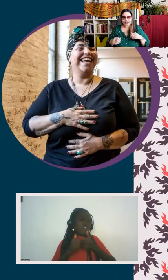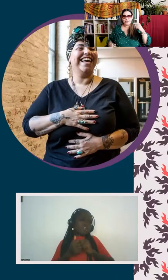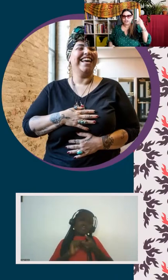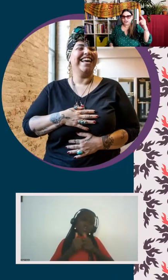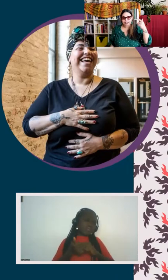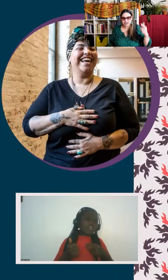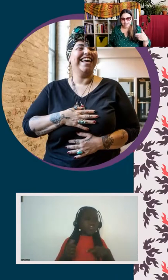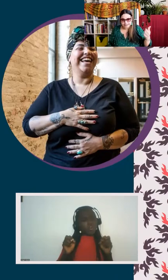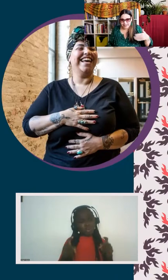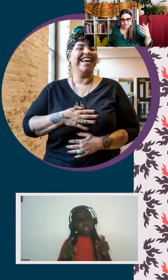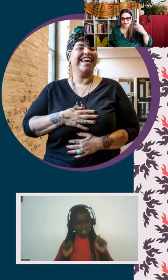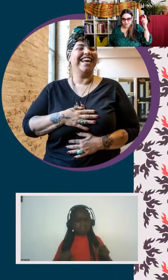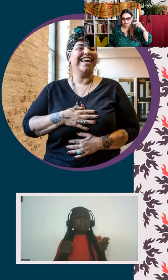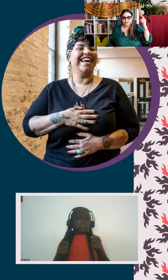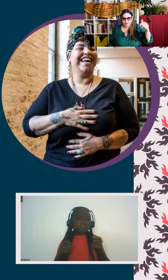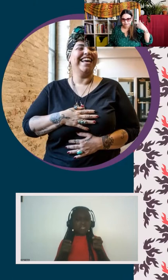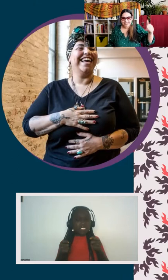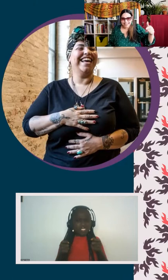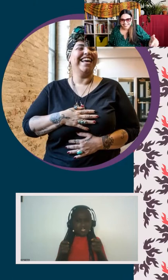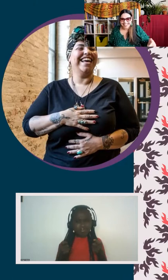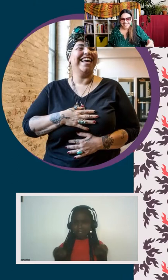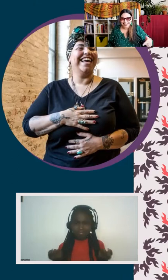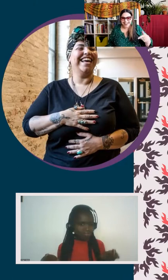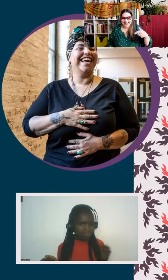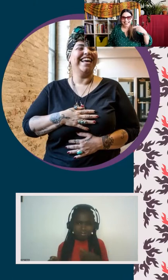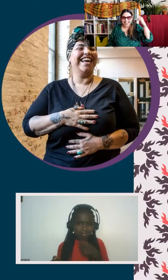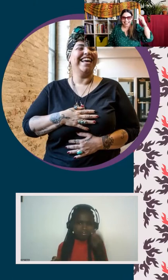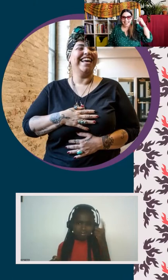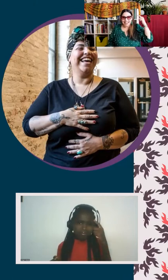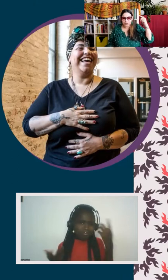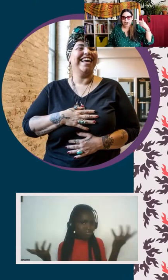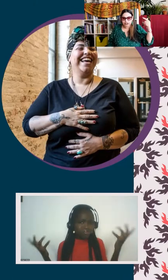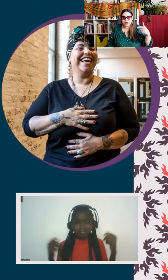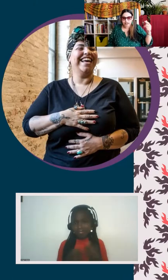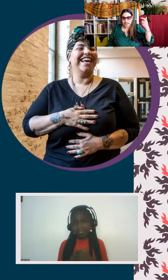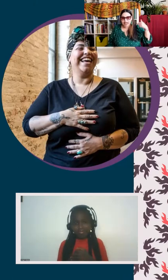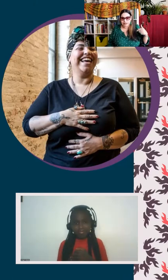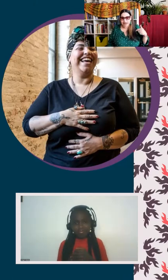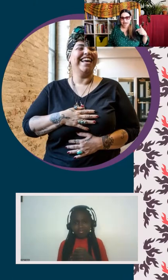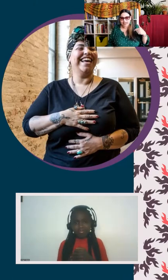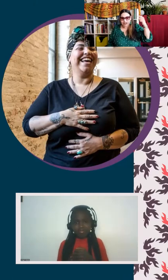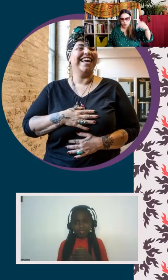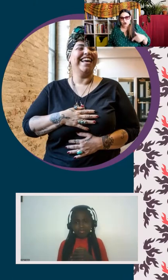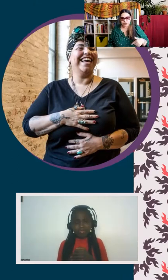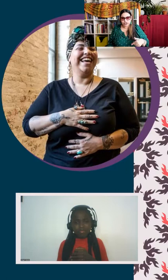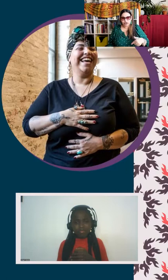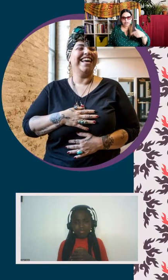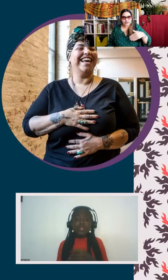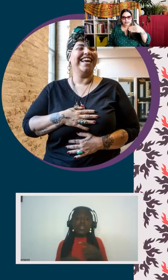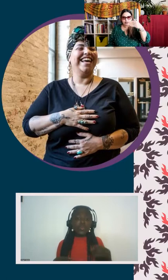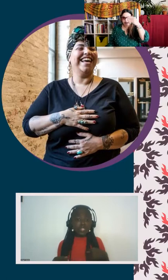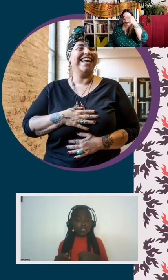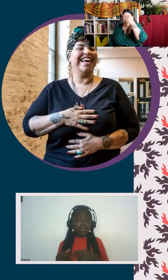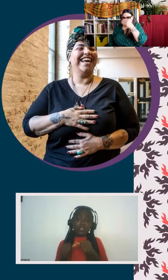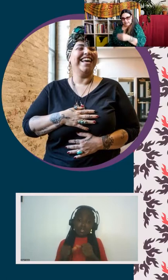which actually doesn't make sense. We're doing a lot in the back end in order to